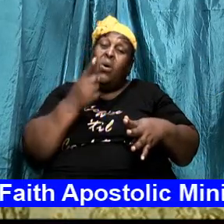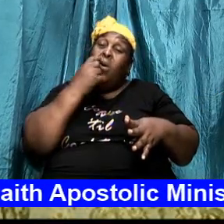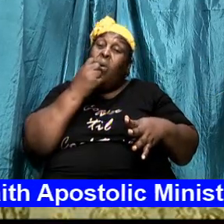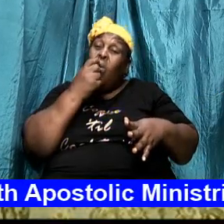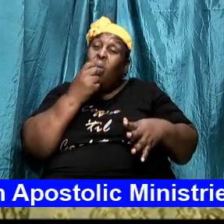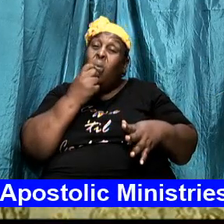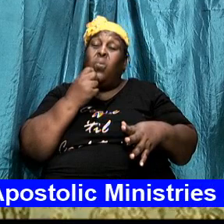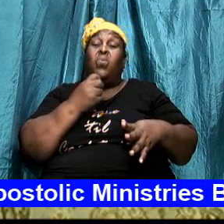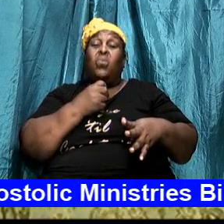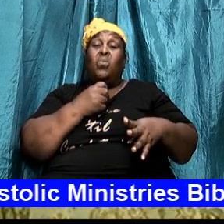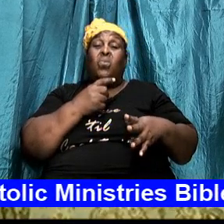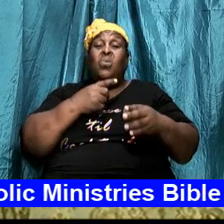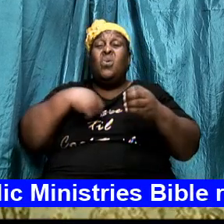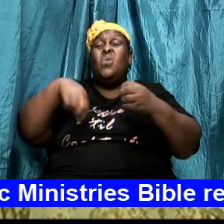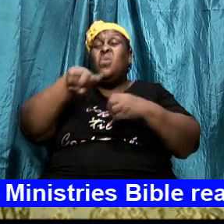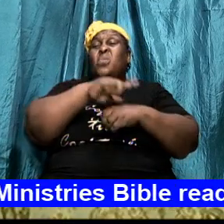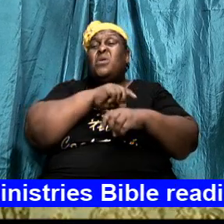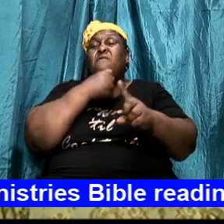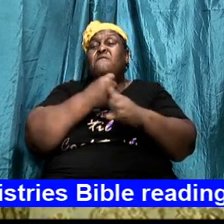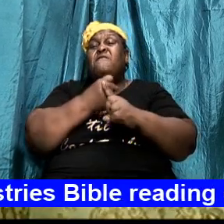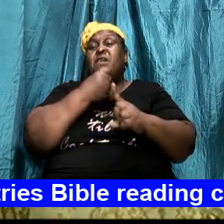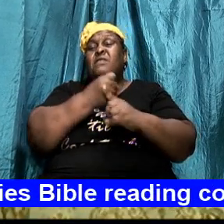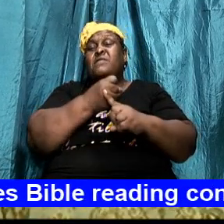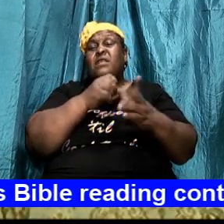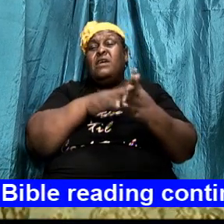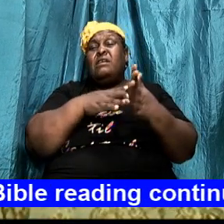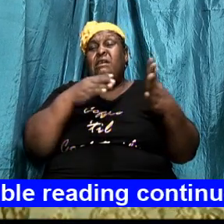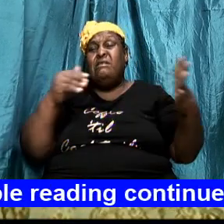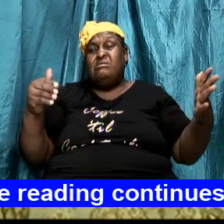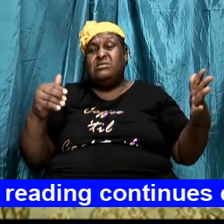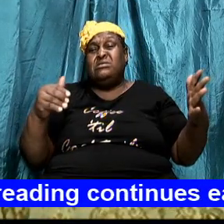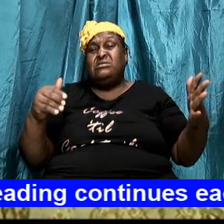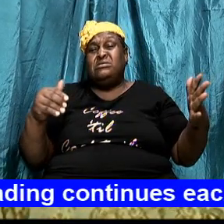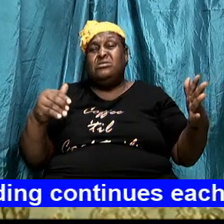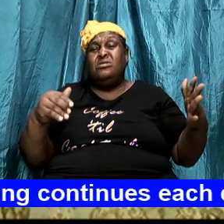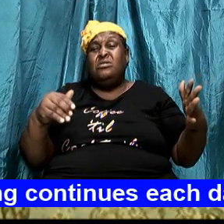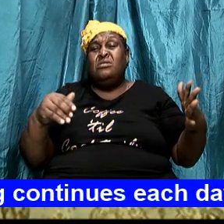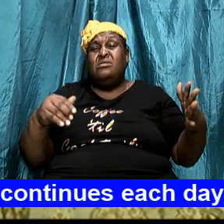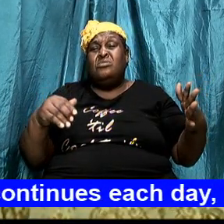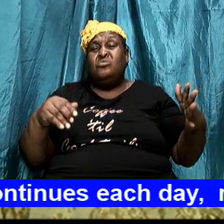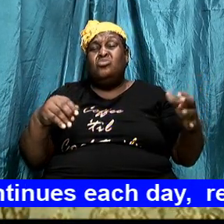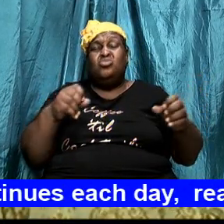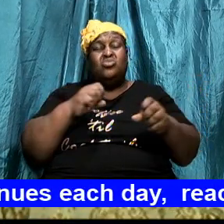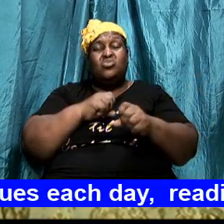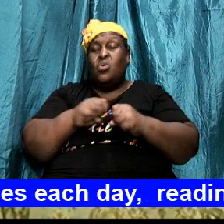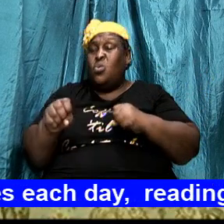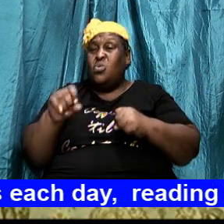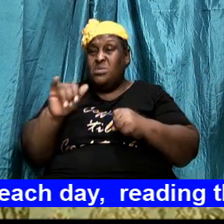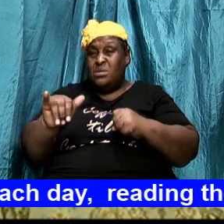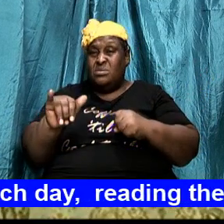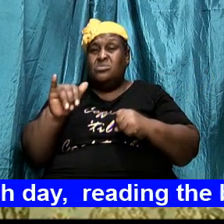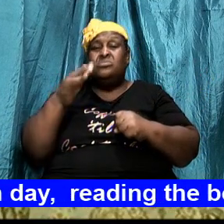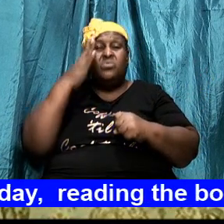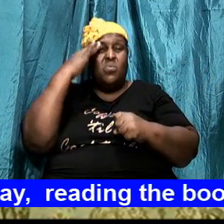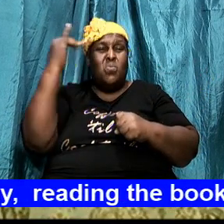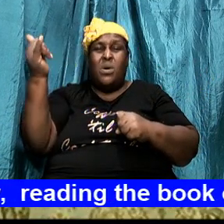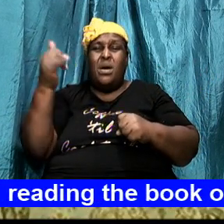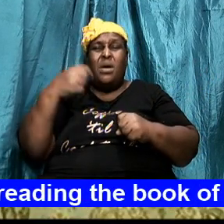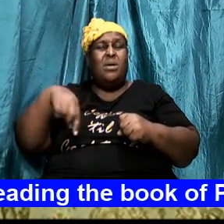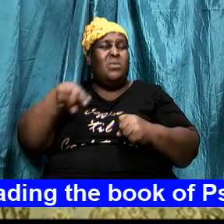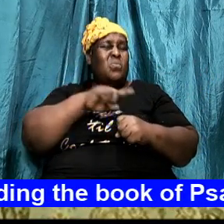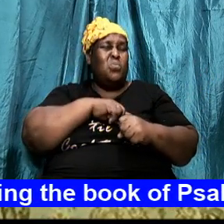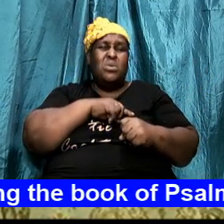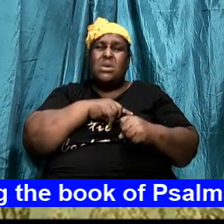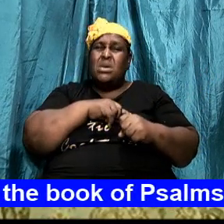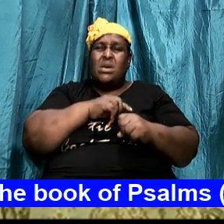automatically we cannot overcome them. So it is going to be important then that we understand